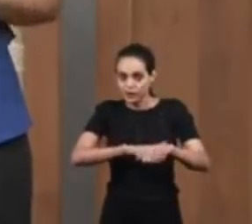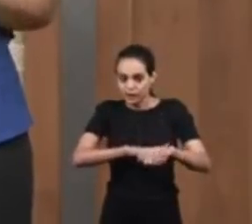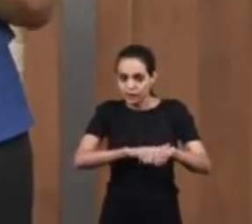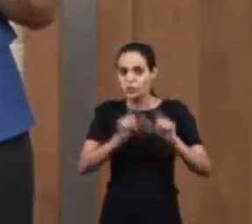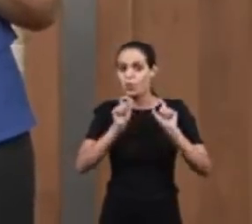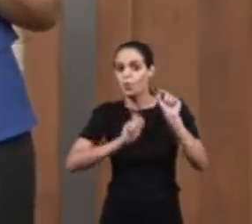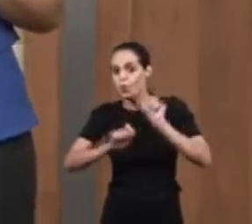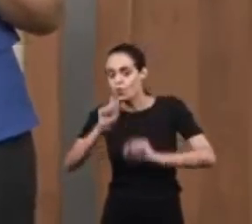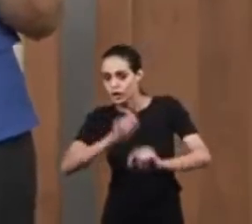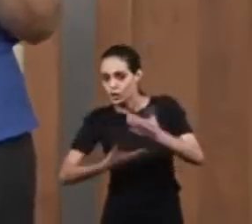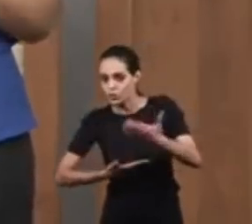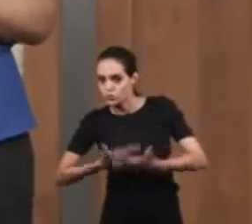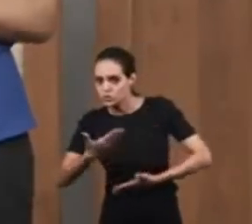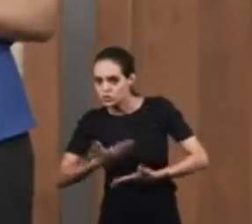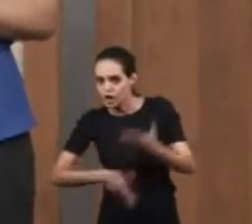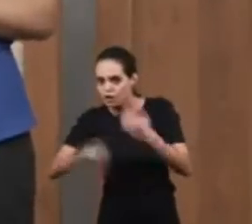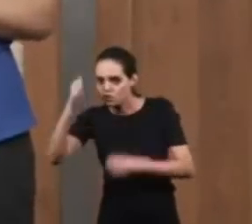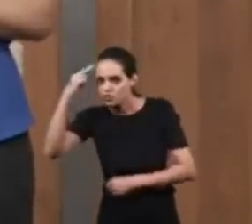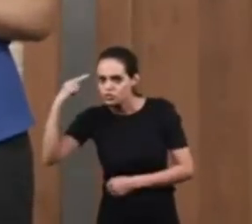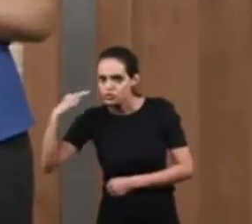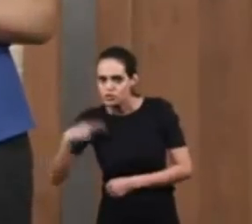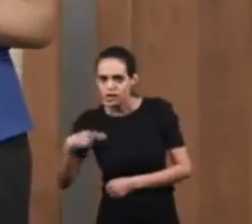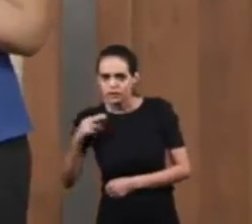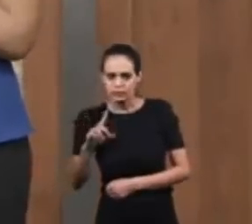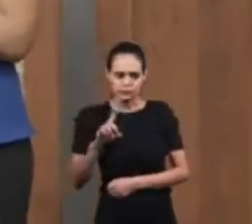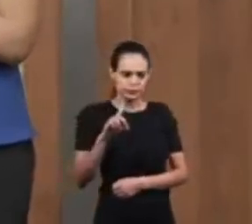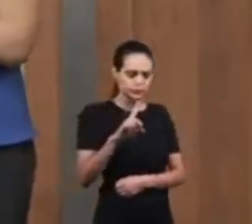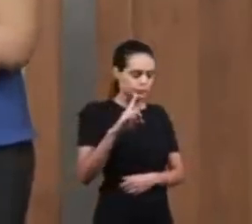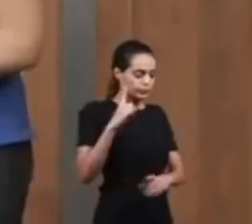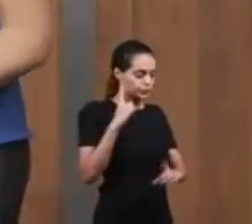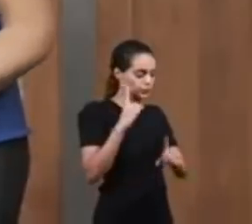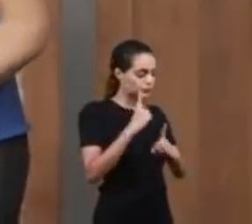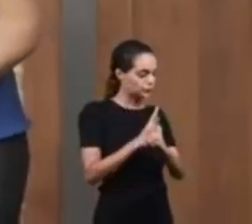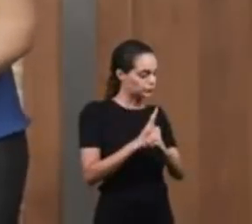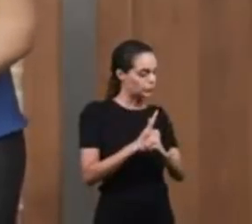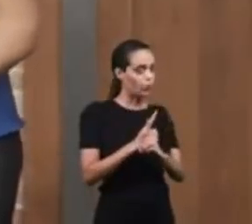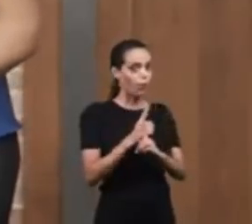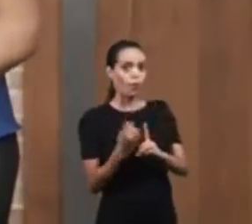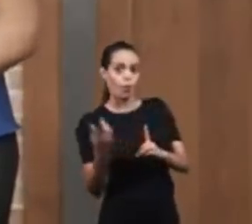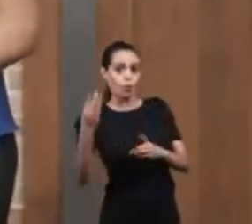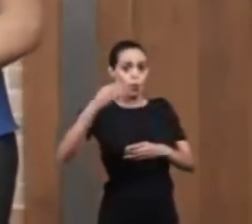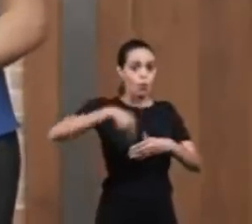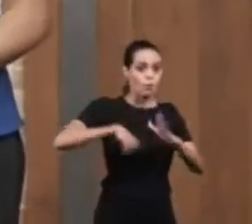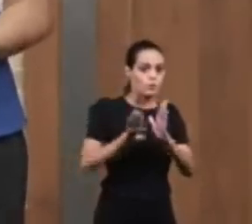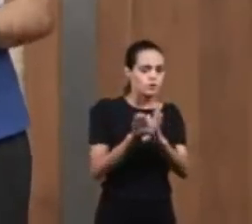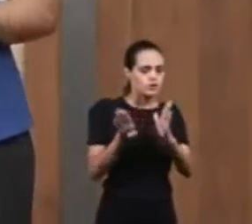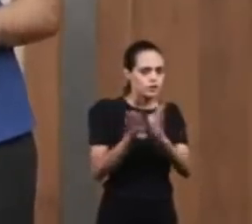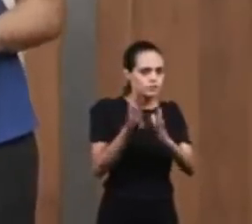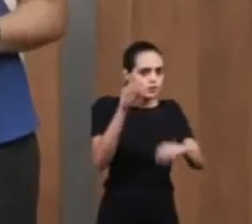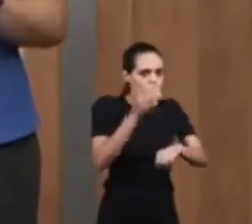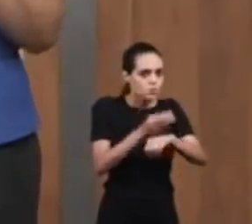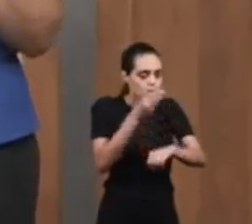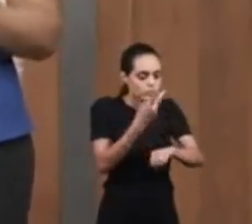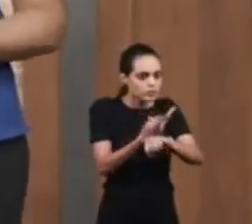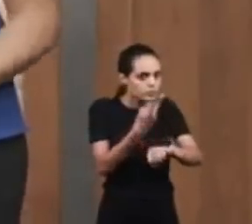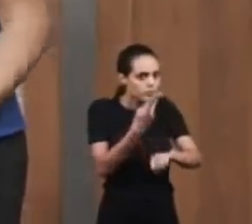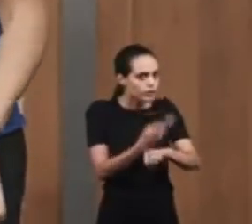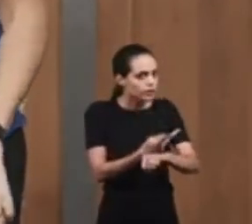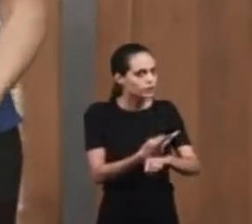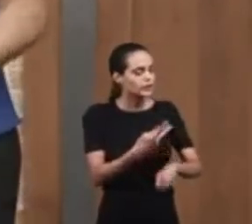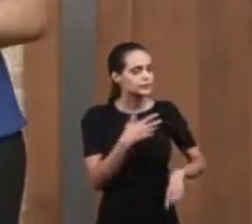brothers And found a silver cup In Benjamin's food supply bag So they had to return